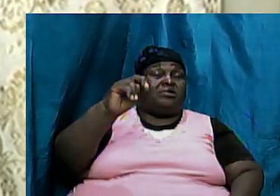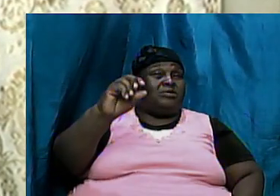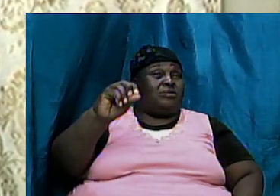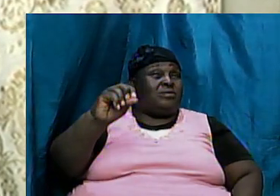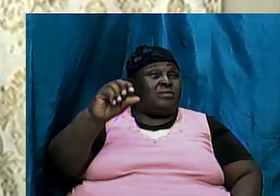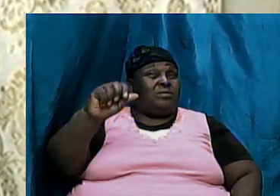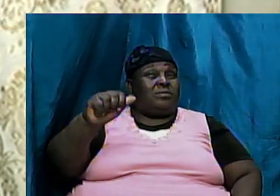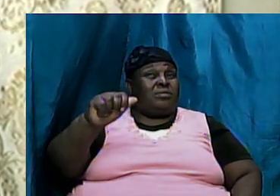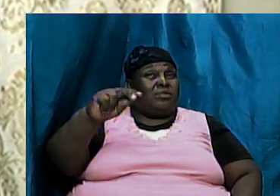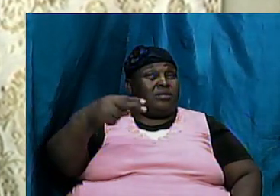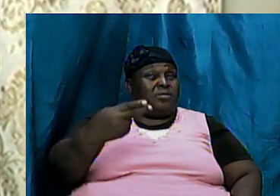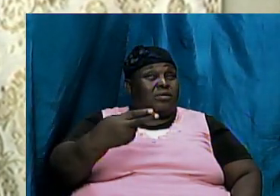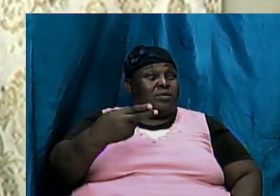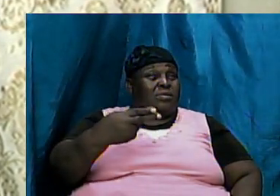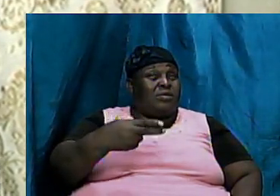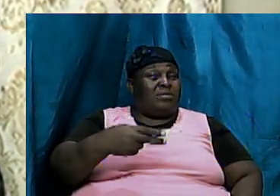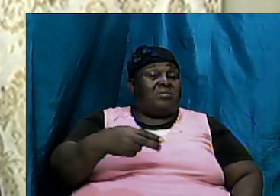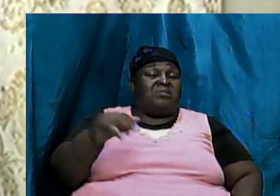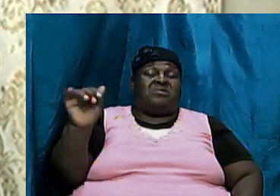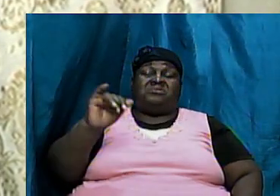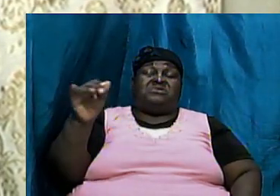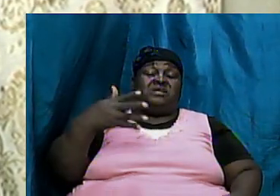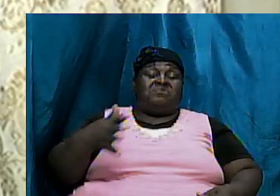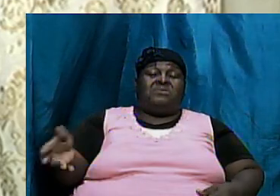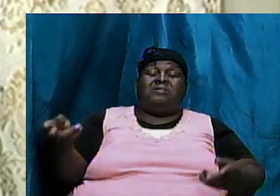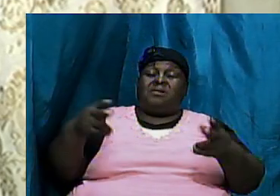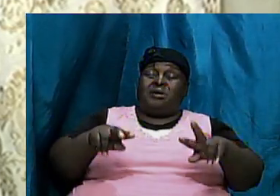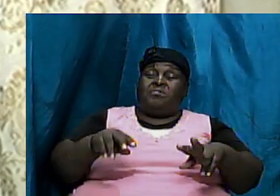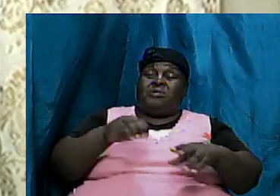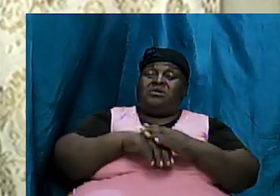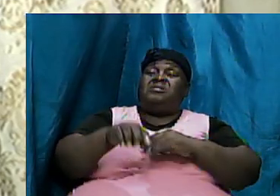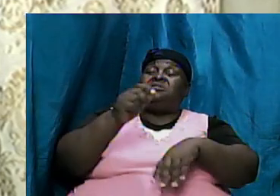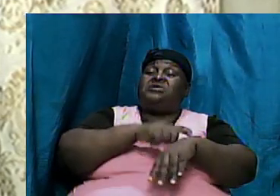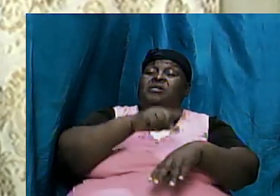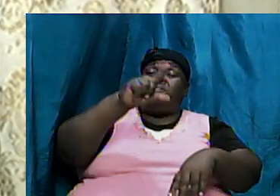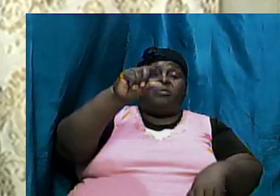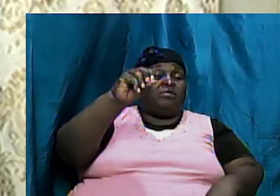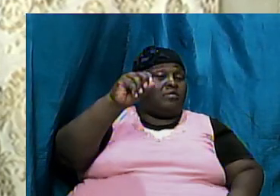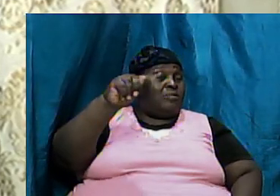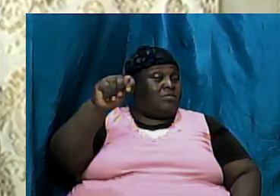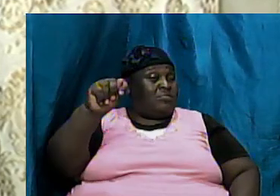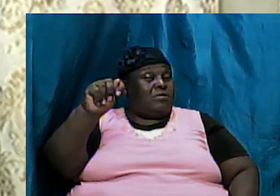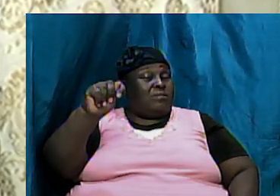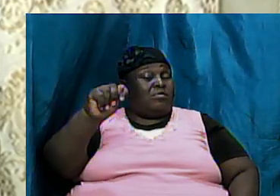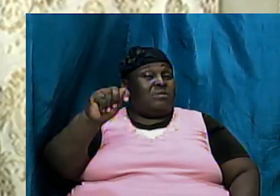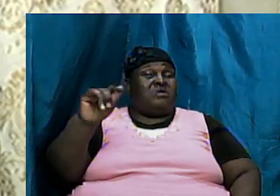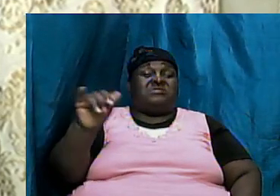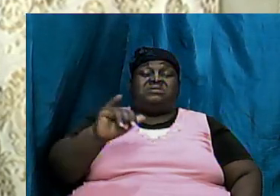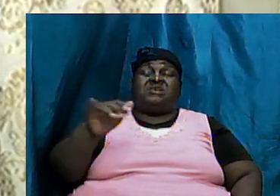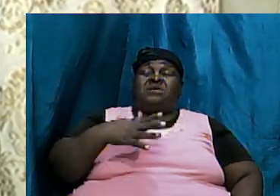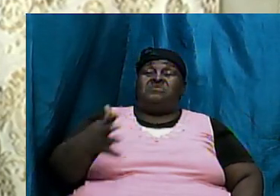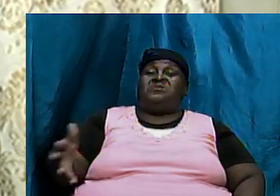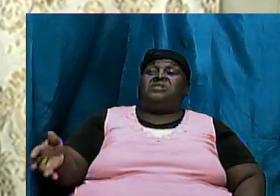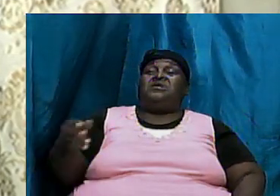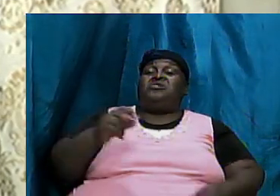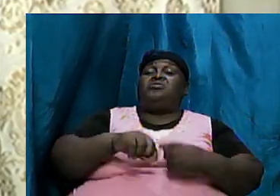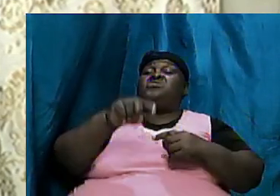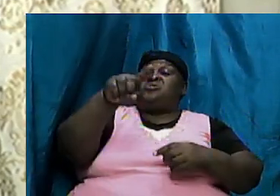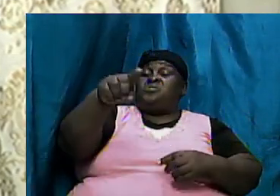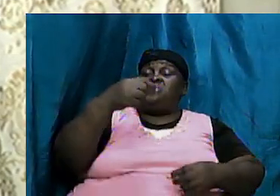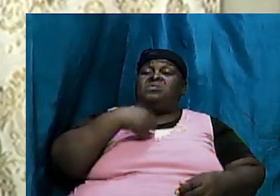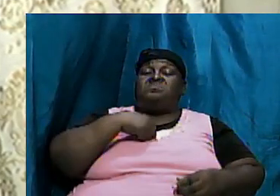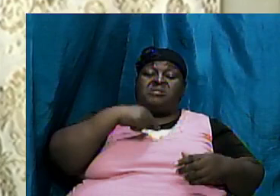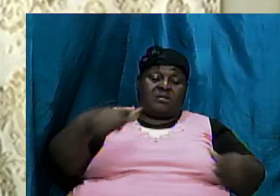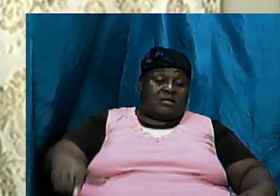happened in the time with Lot and look here is the same thing is happening in the time that you and I are in